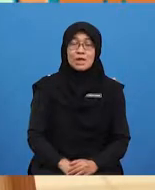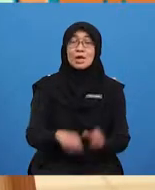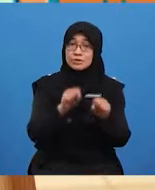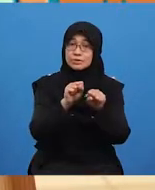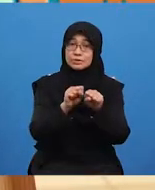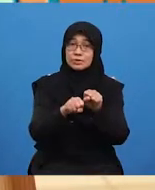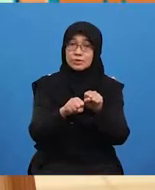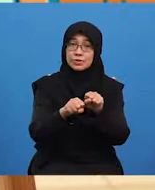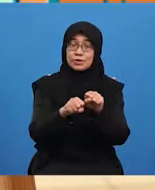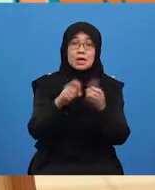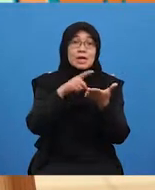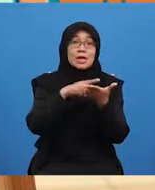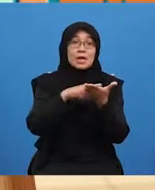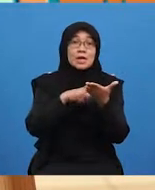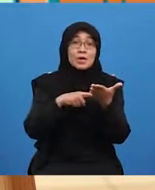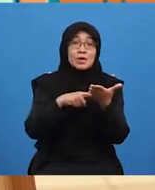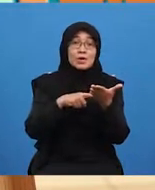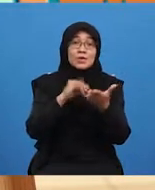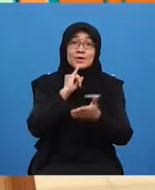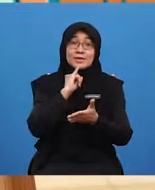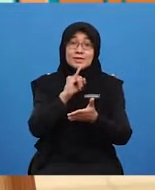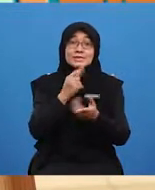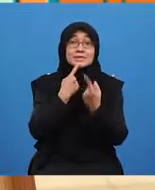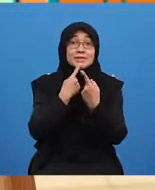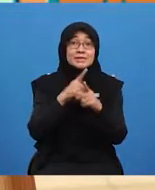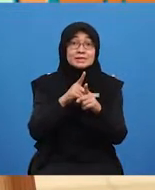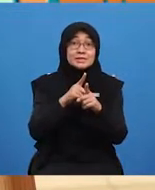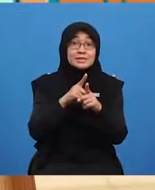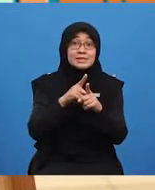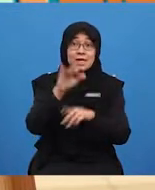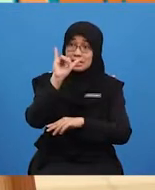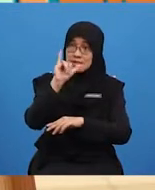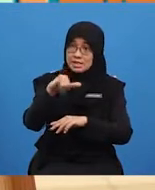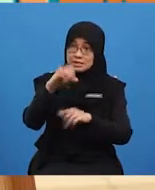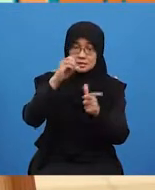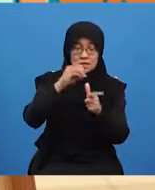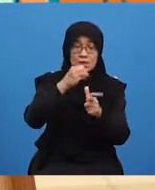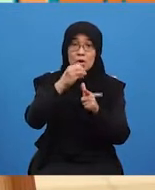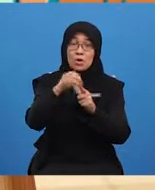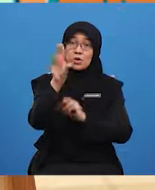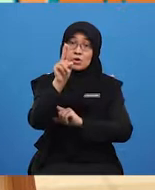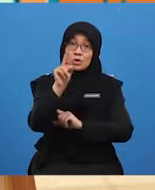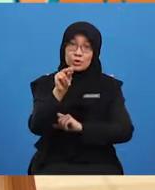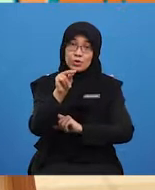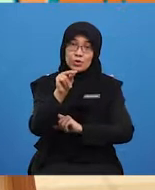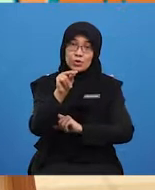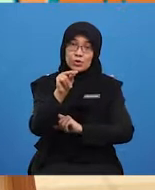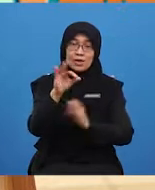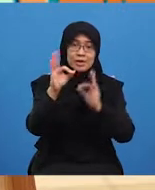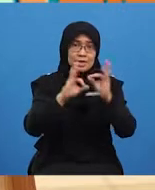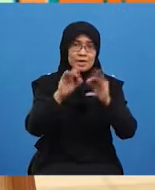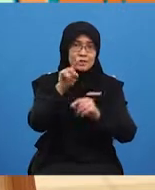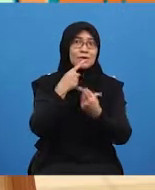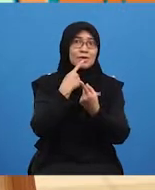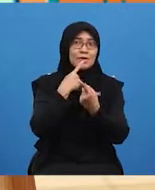So, what do you think is the answer? Is it yes or no? If your answer is